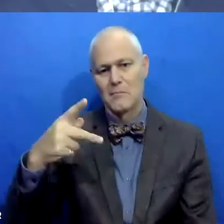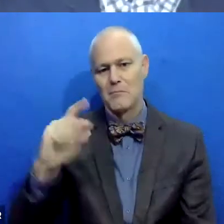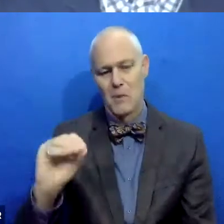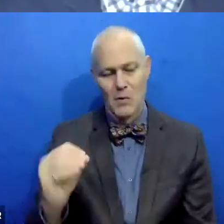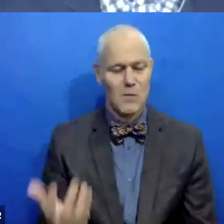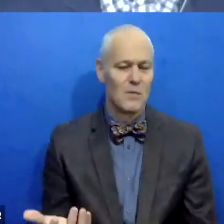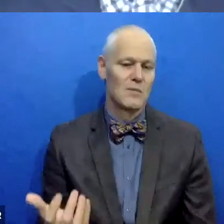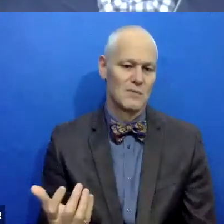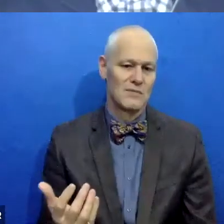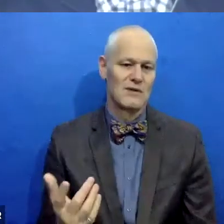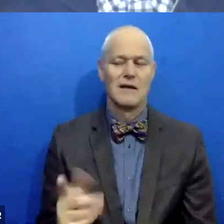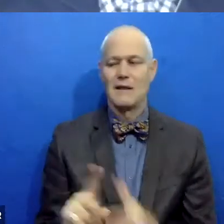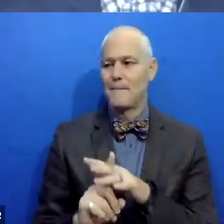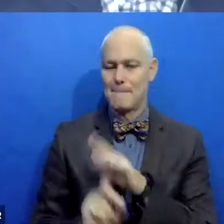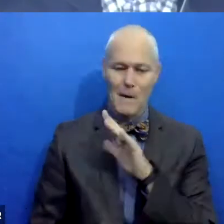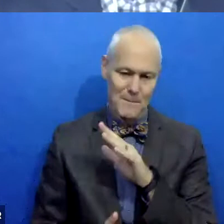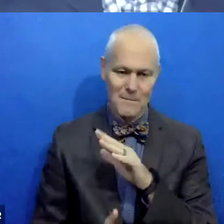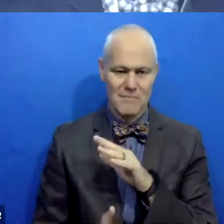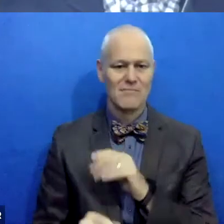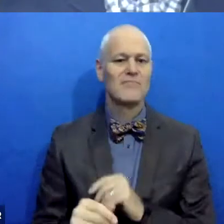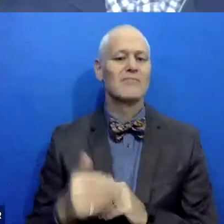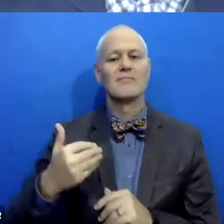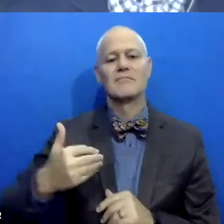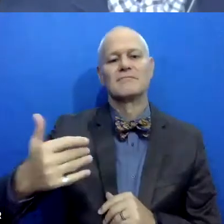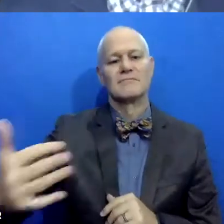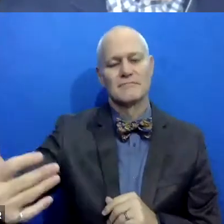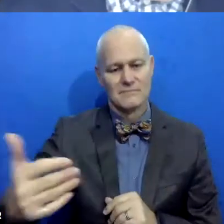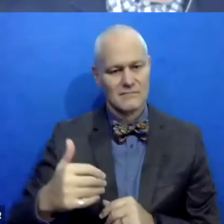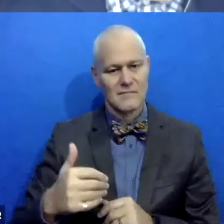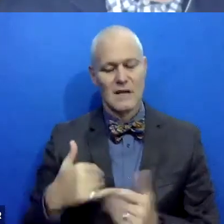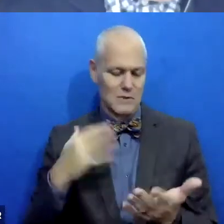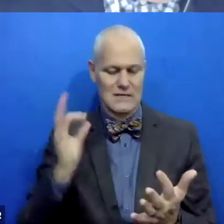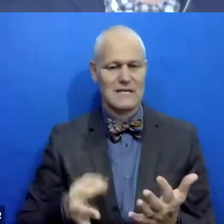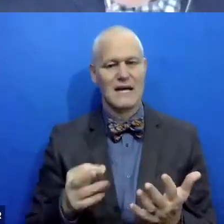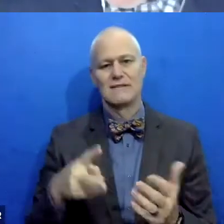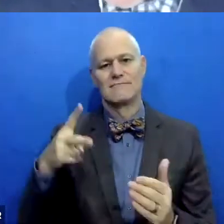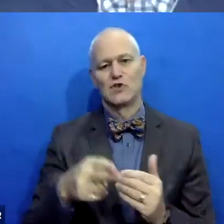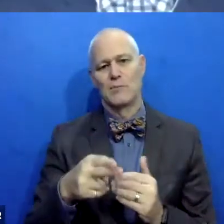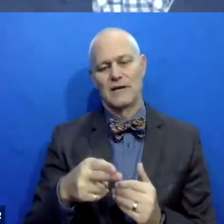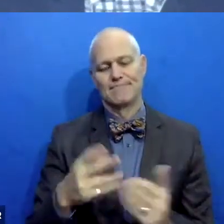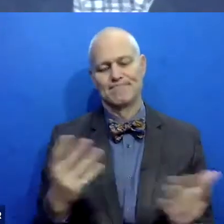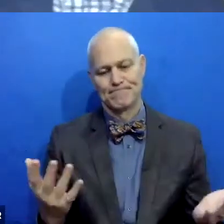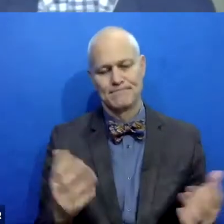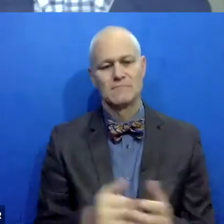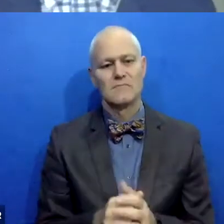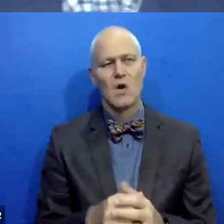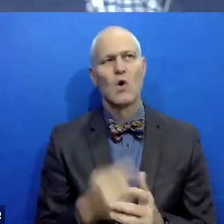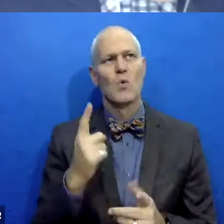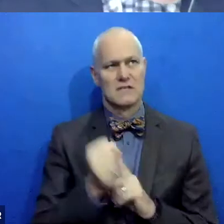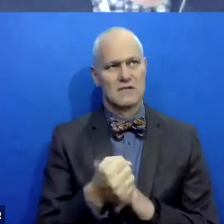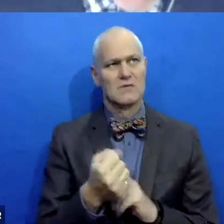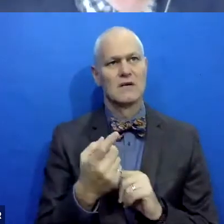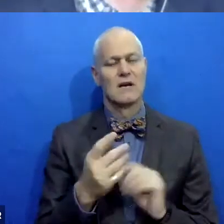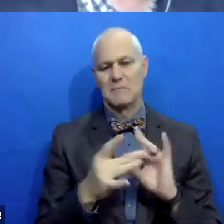so they abscond and after a certain amount of time we decide to terminate that. The situation I referred to a moment ago, um,